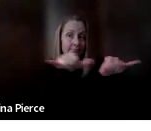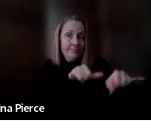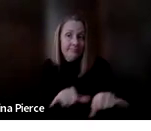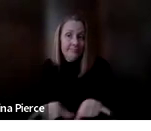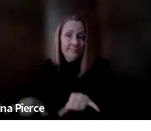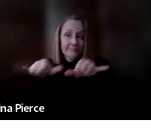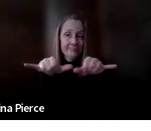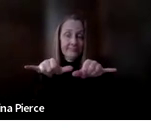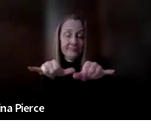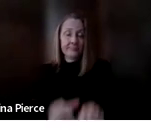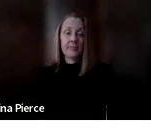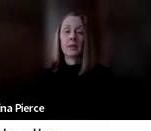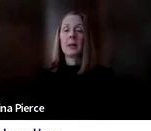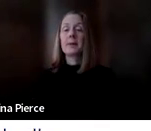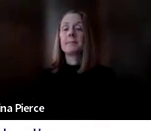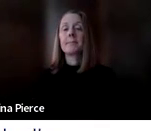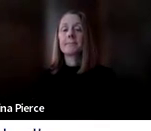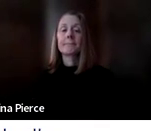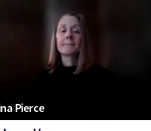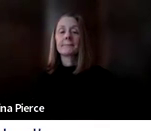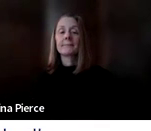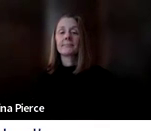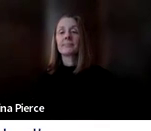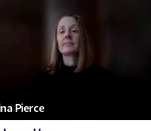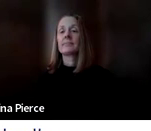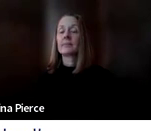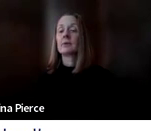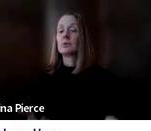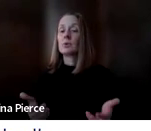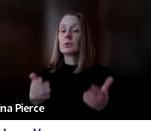Okay, so how do we get started with AAC?